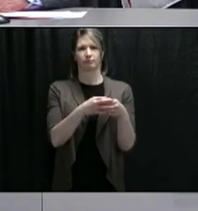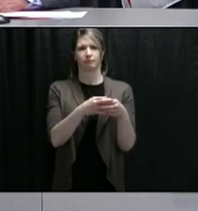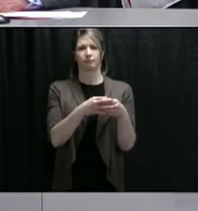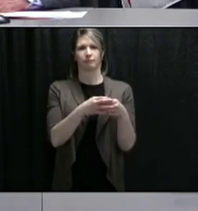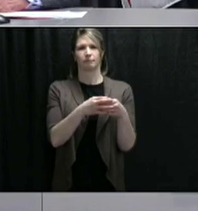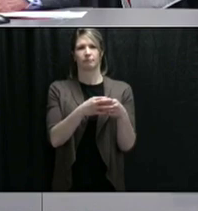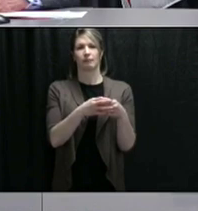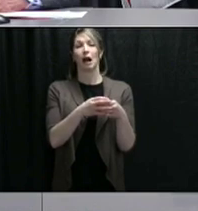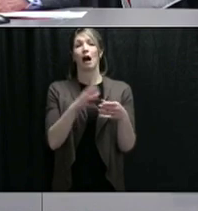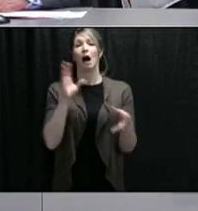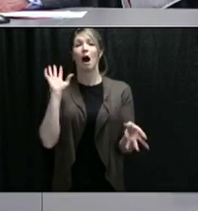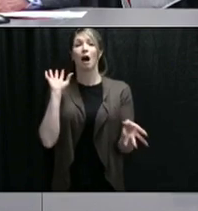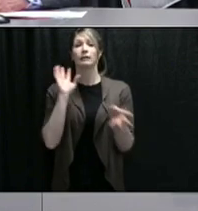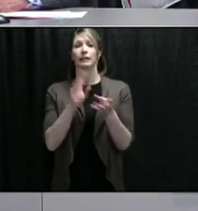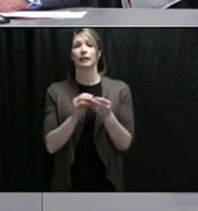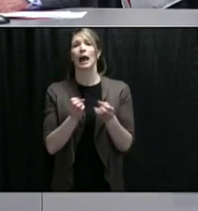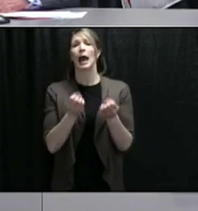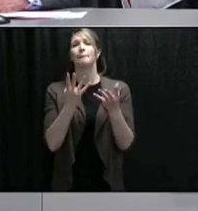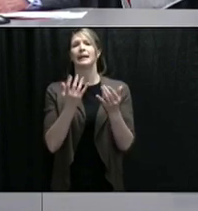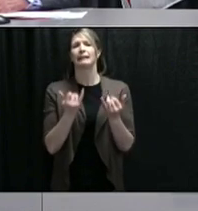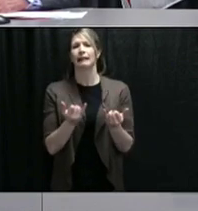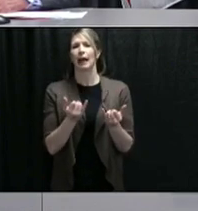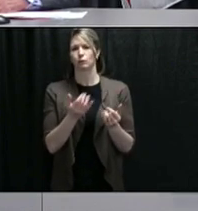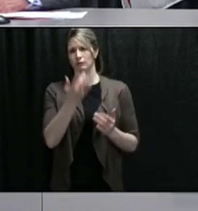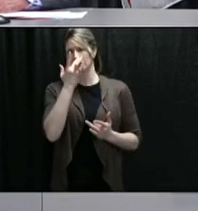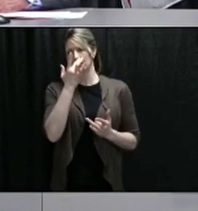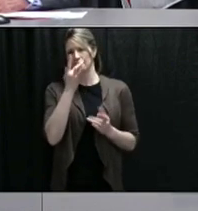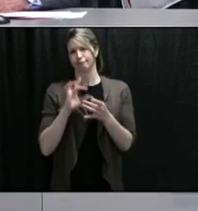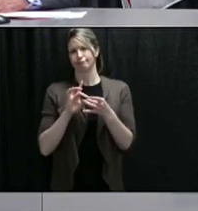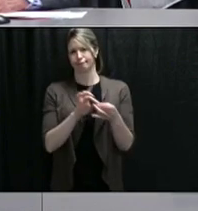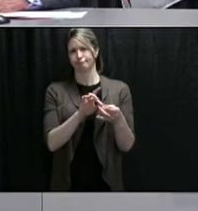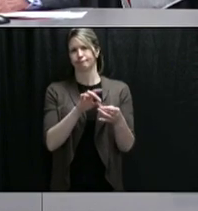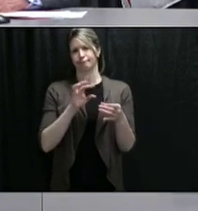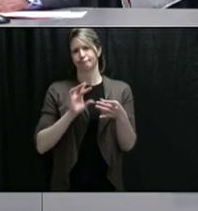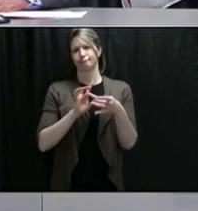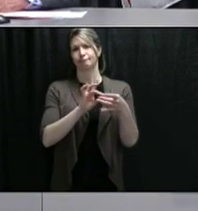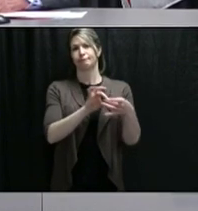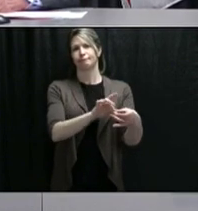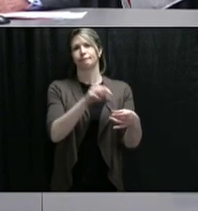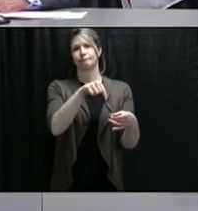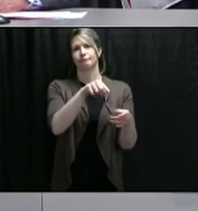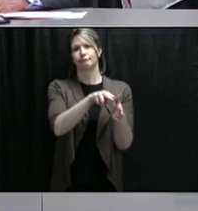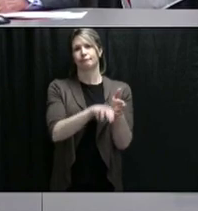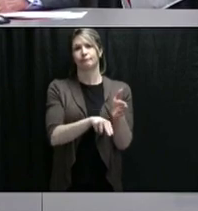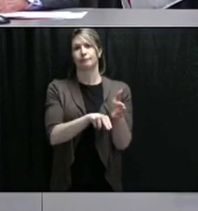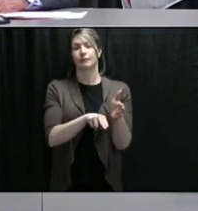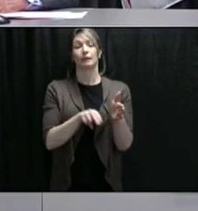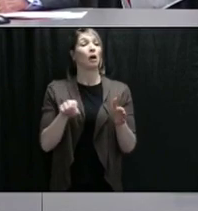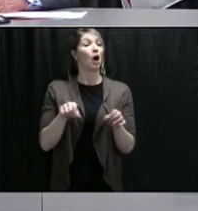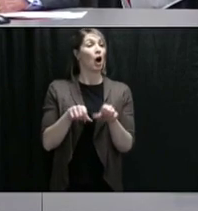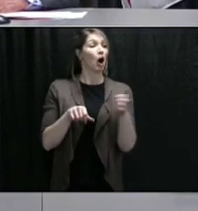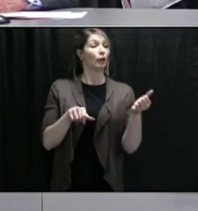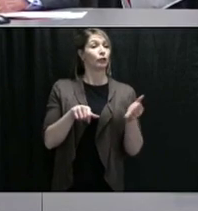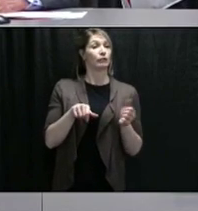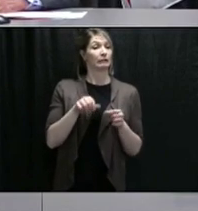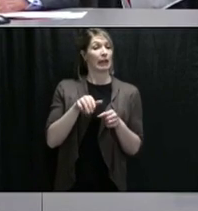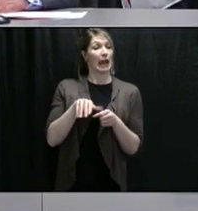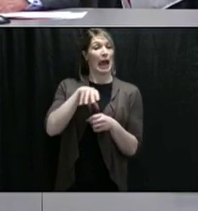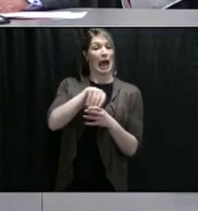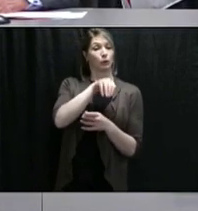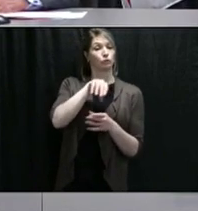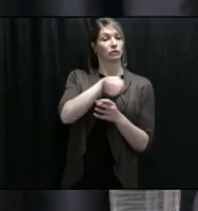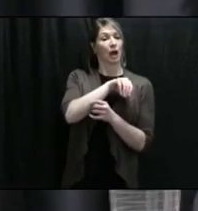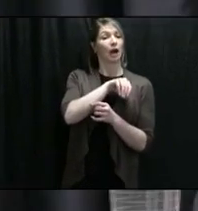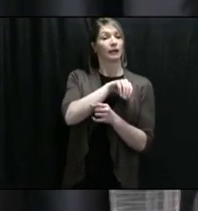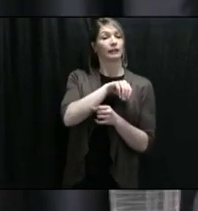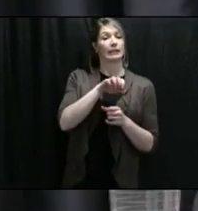up to date are linked to that? And I'm wondering if any of them have been detected outside of Eastern Health. There's